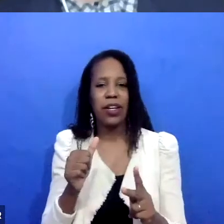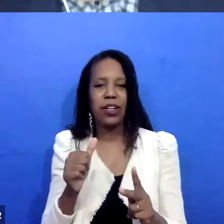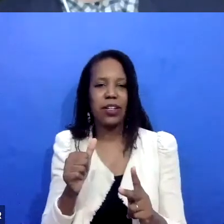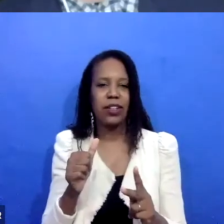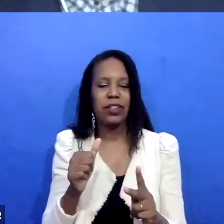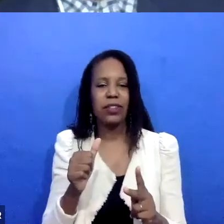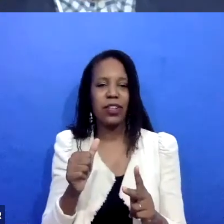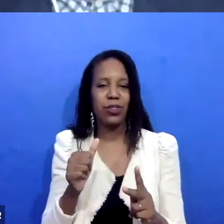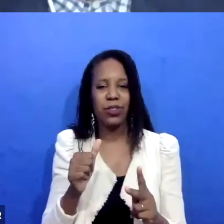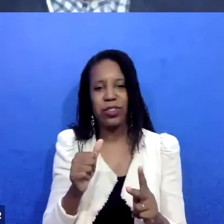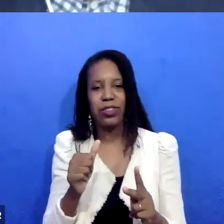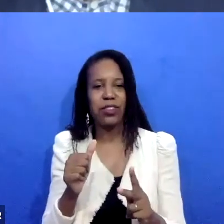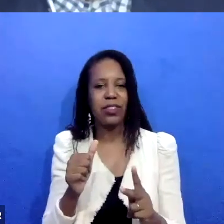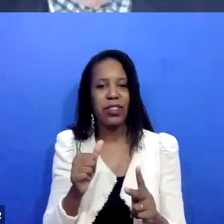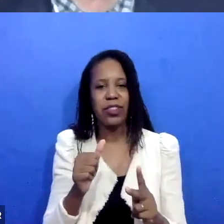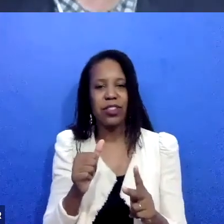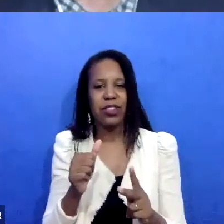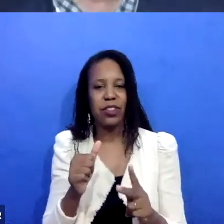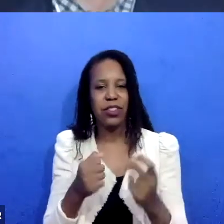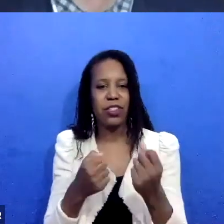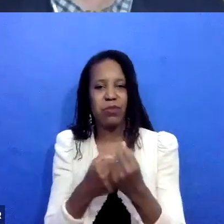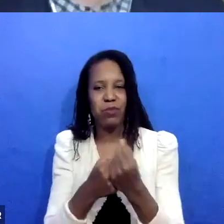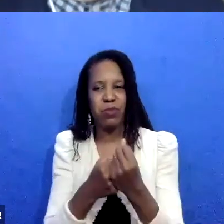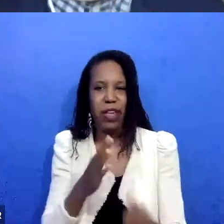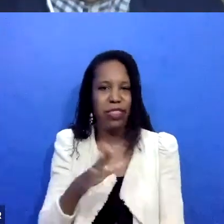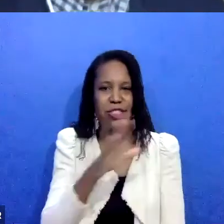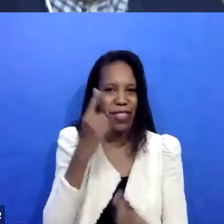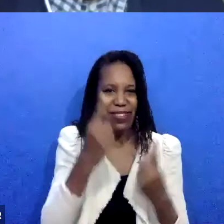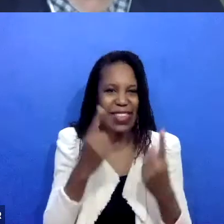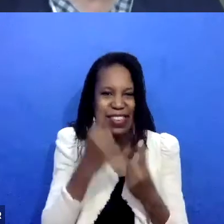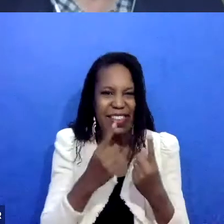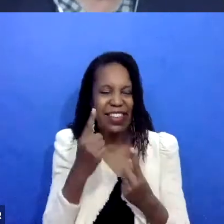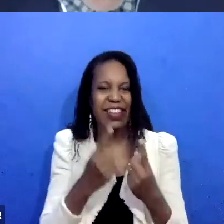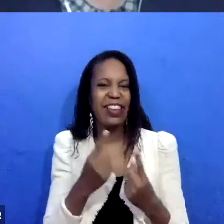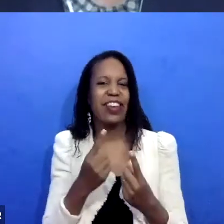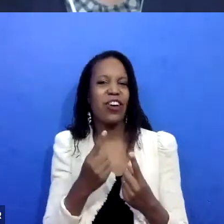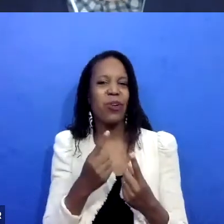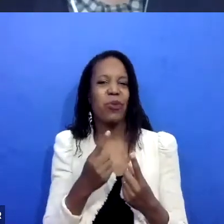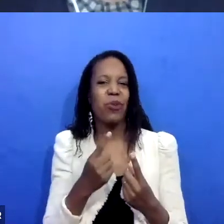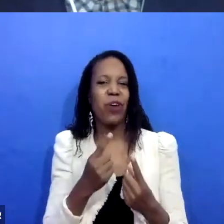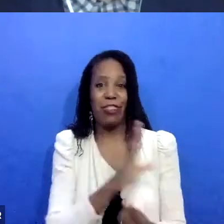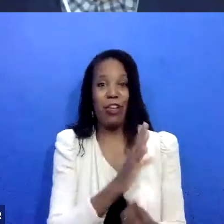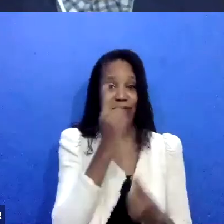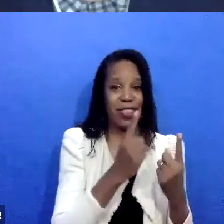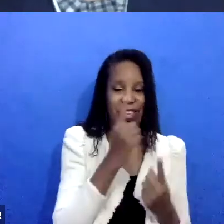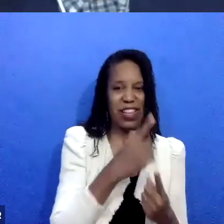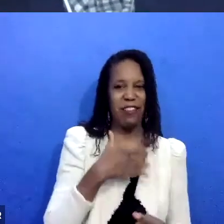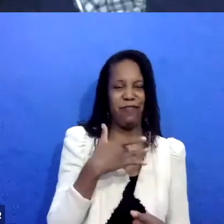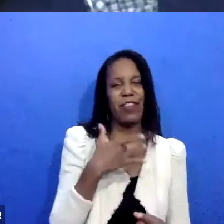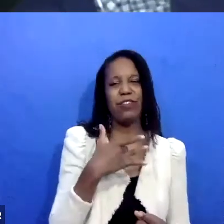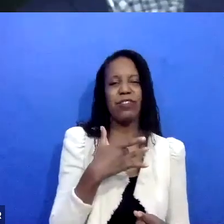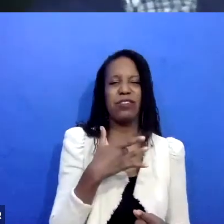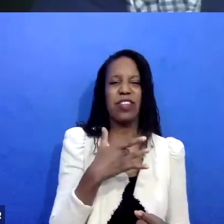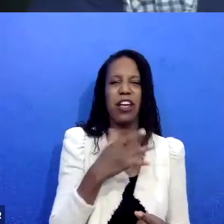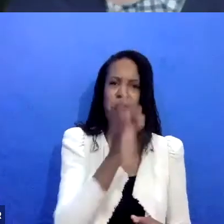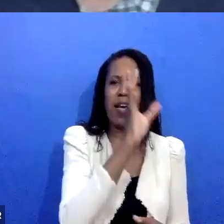um, perpetuate some of the thinking that, that has led the person to see violence as an option. Um, it's more often folks who,